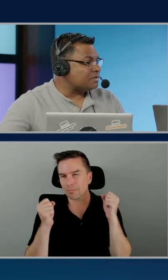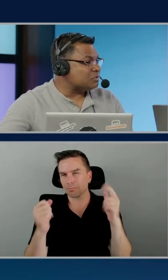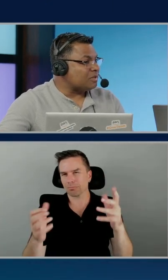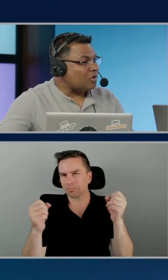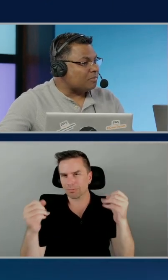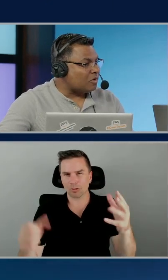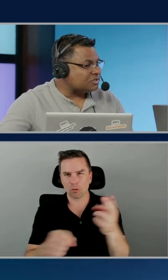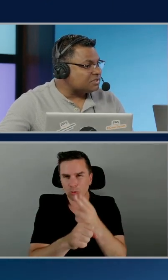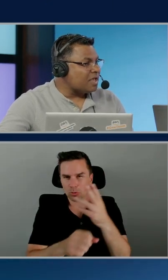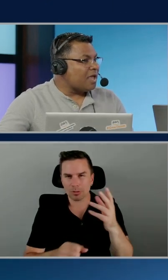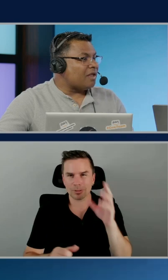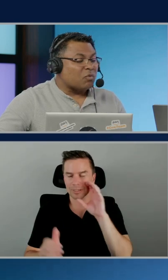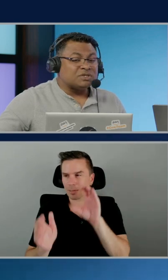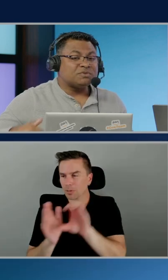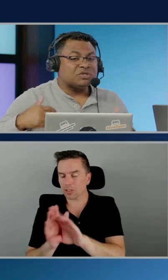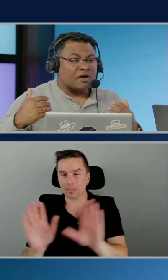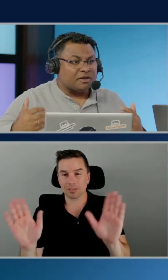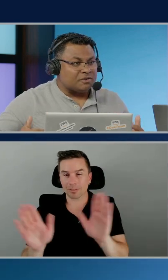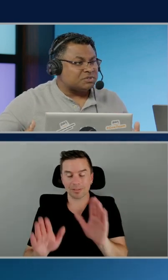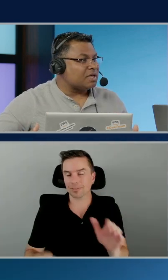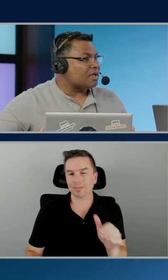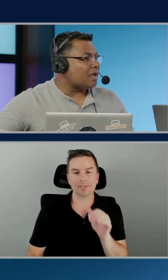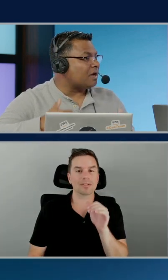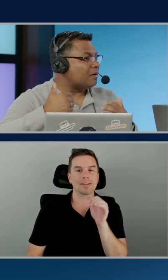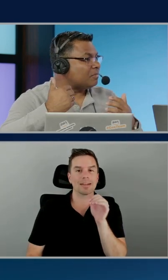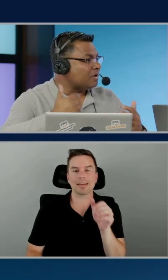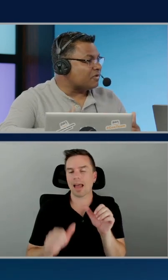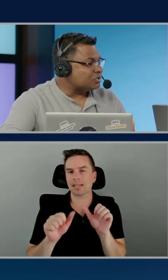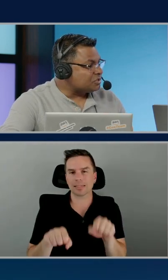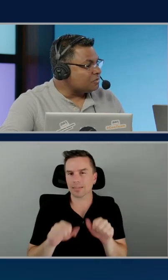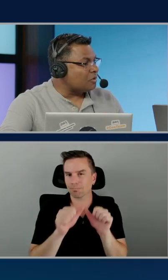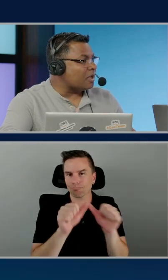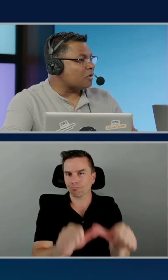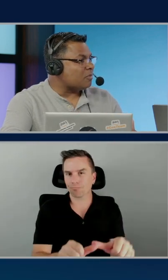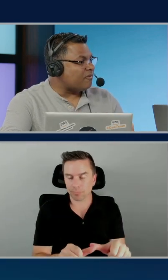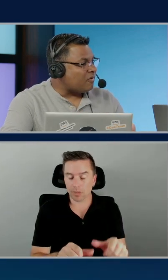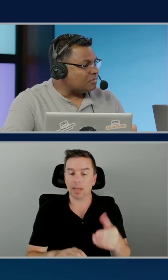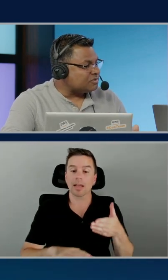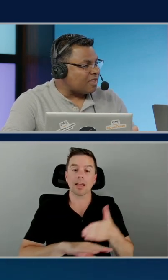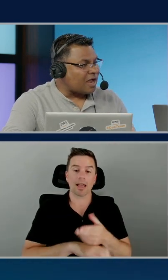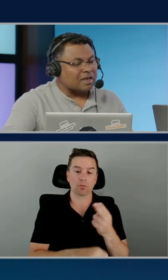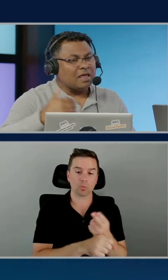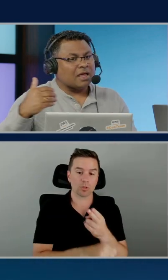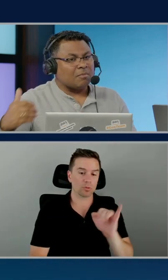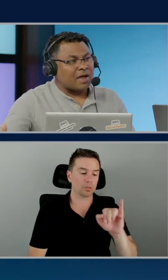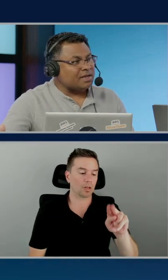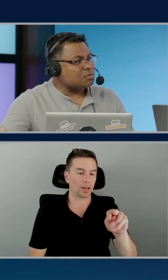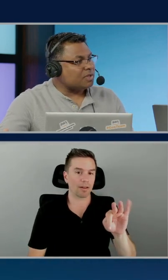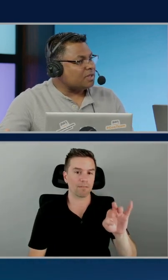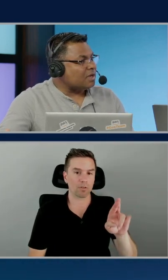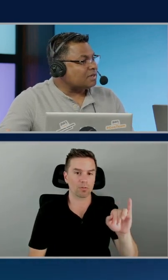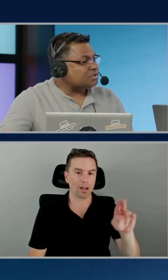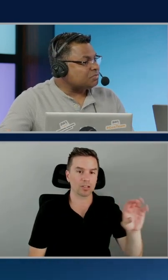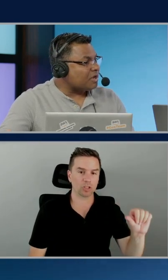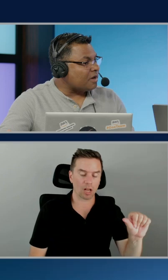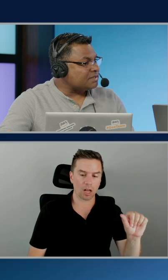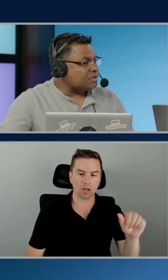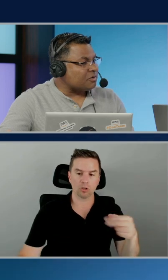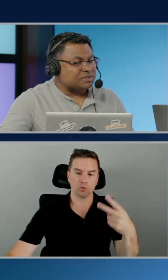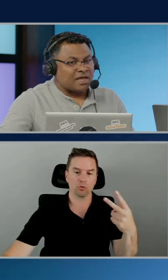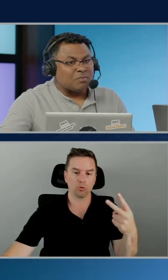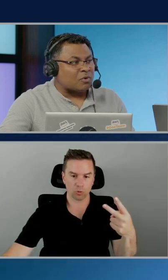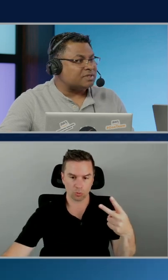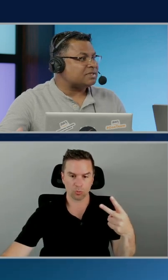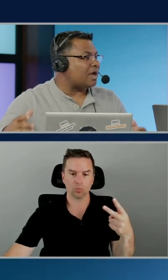Monk's team to deploy the project. And once we started using Inferentia 2, looking into the performance of that, combined with SageMaker